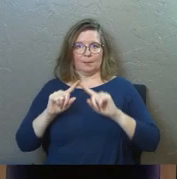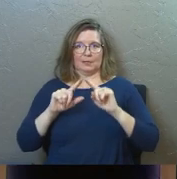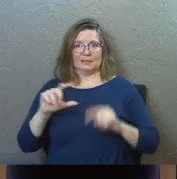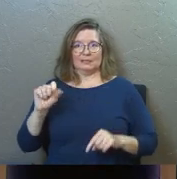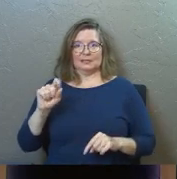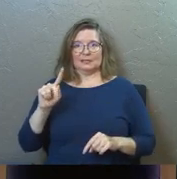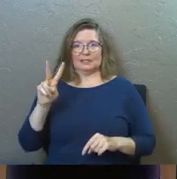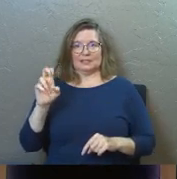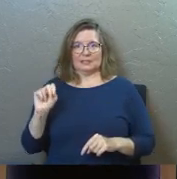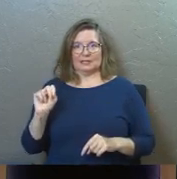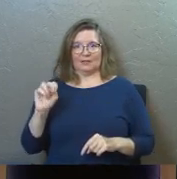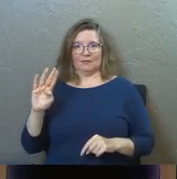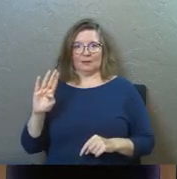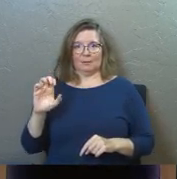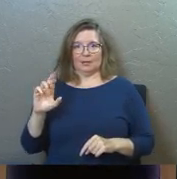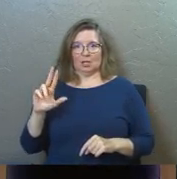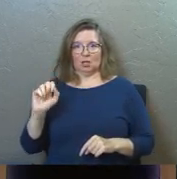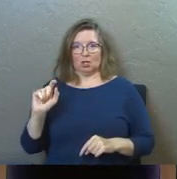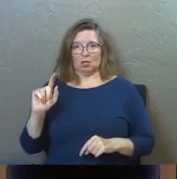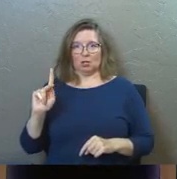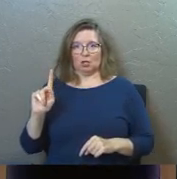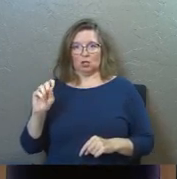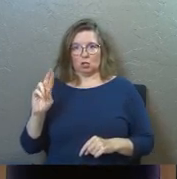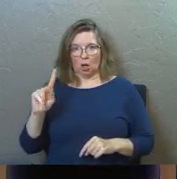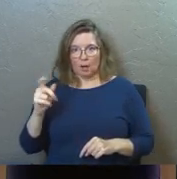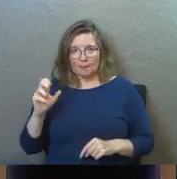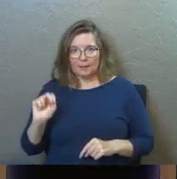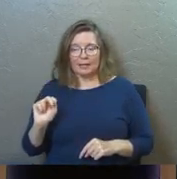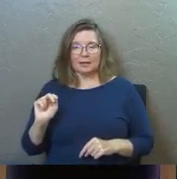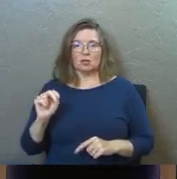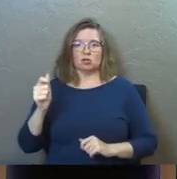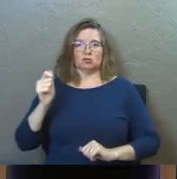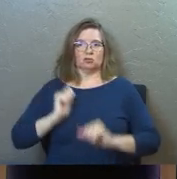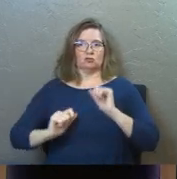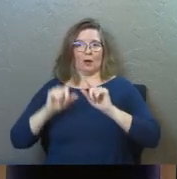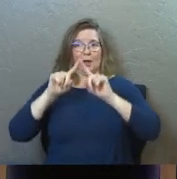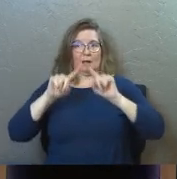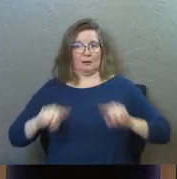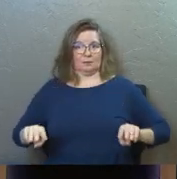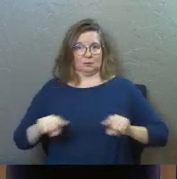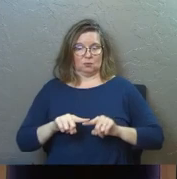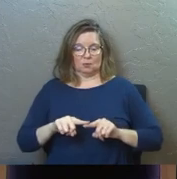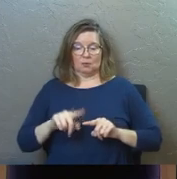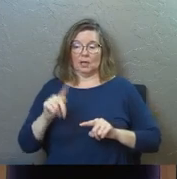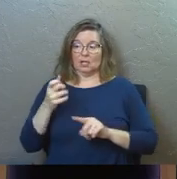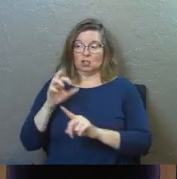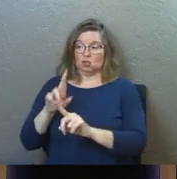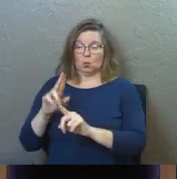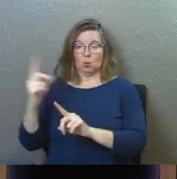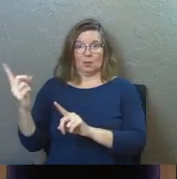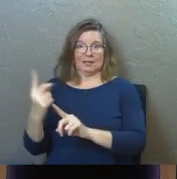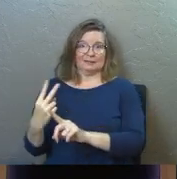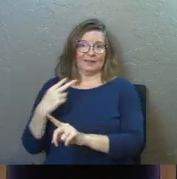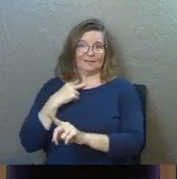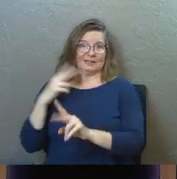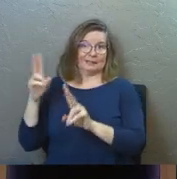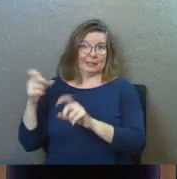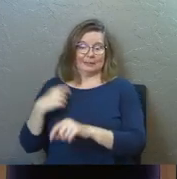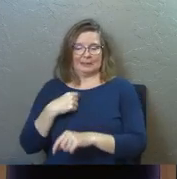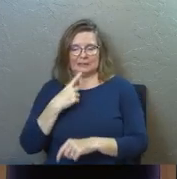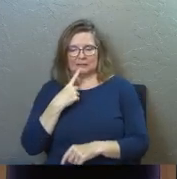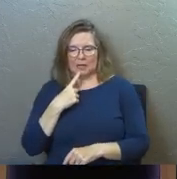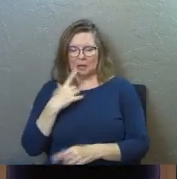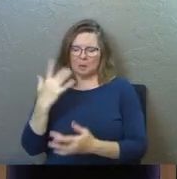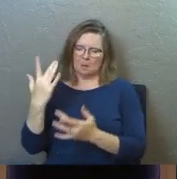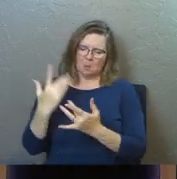1968 drama triangle, and Stuart comes along as the victim in the triangle, and he says,